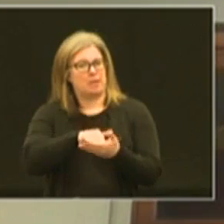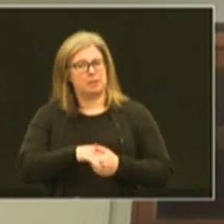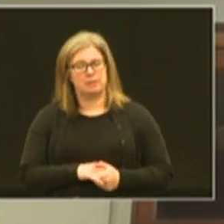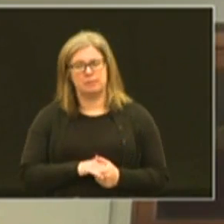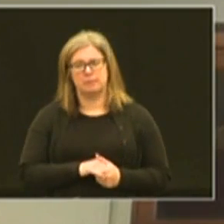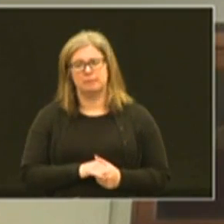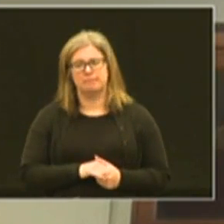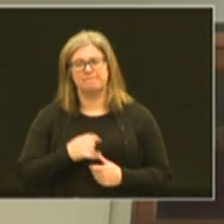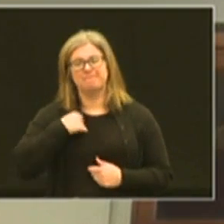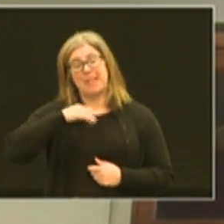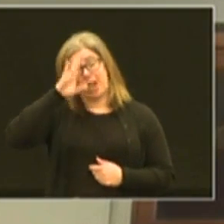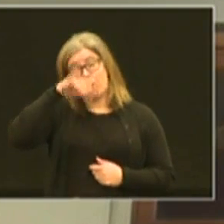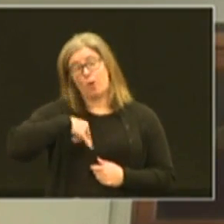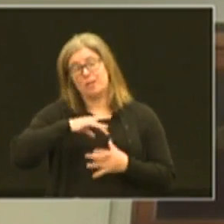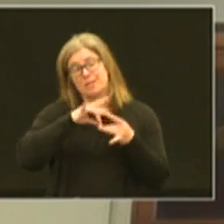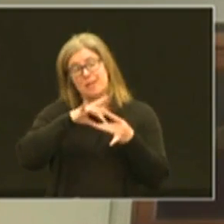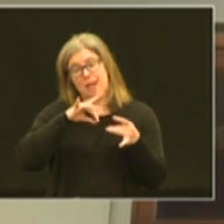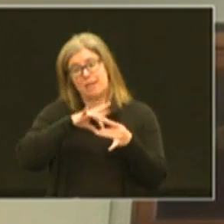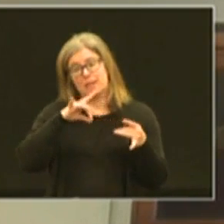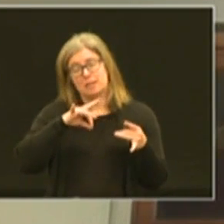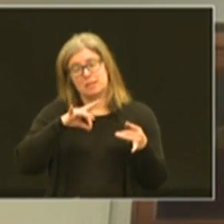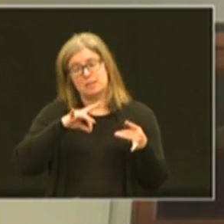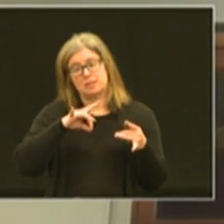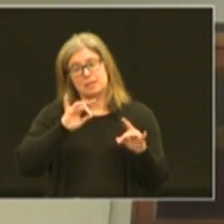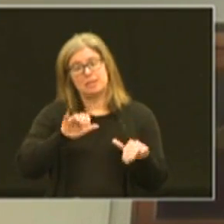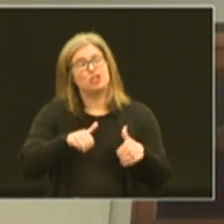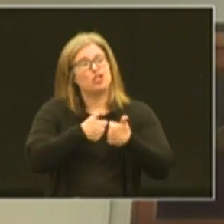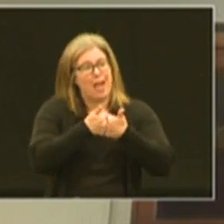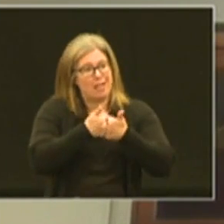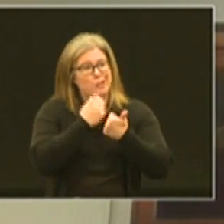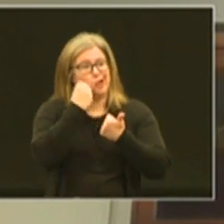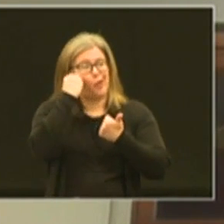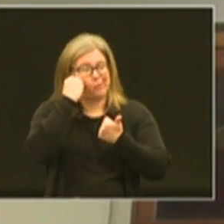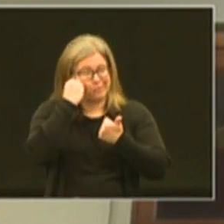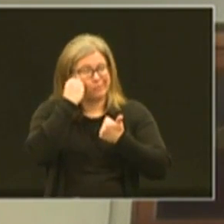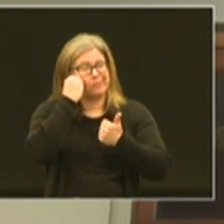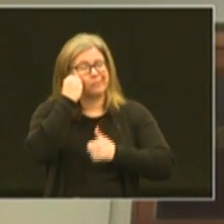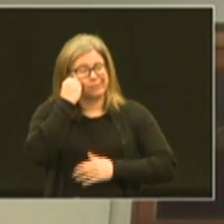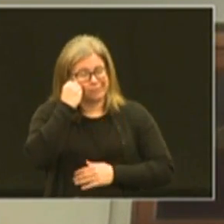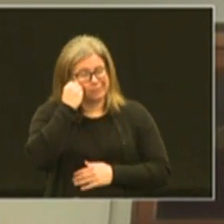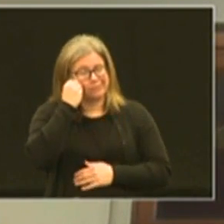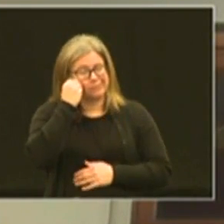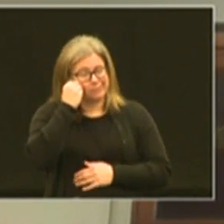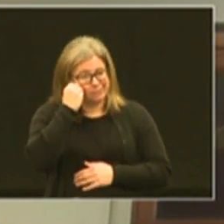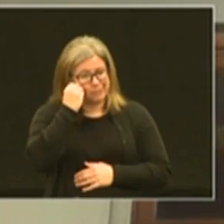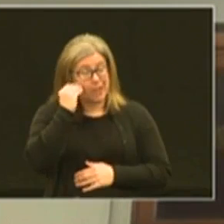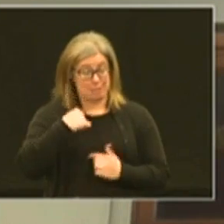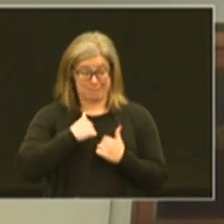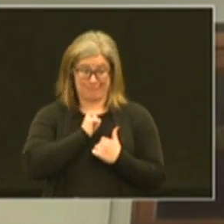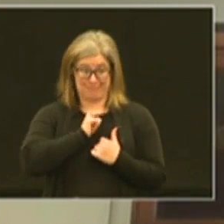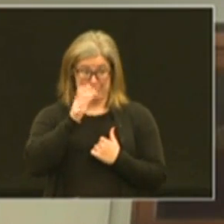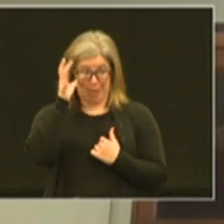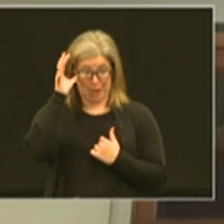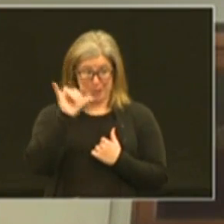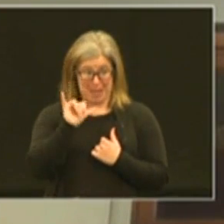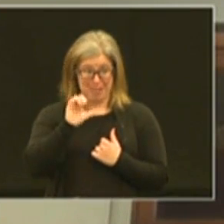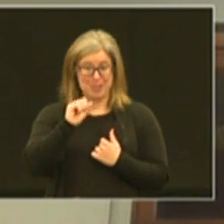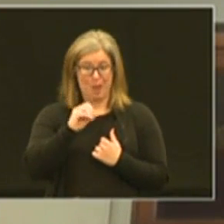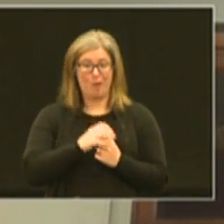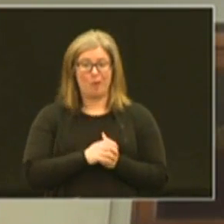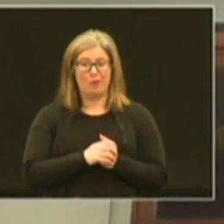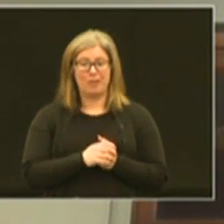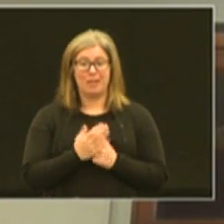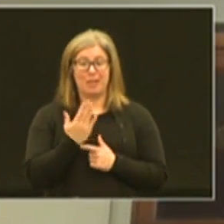i know and i'll say this that it's challenging at home you know i'm i'm a parent as well and so